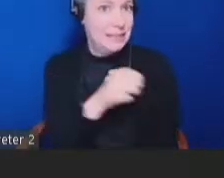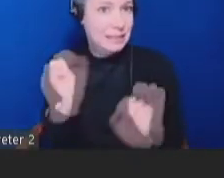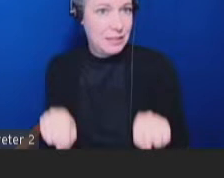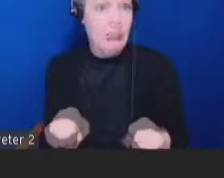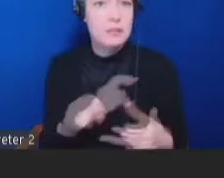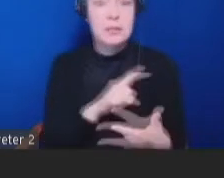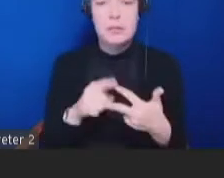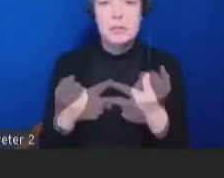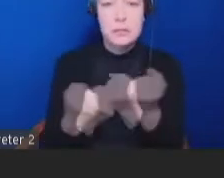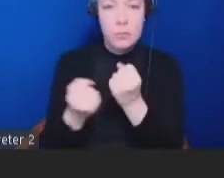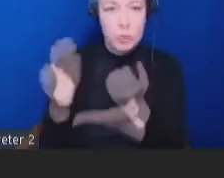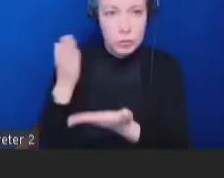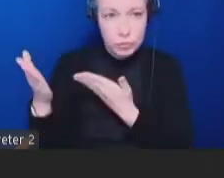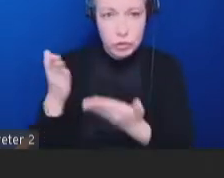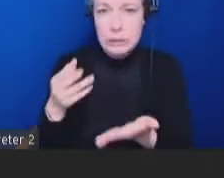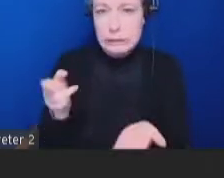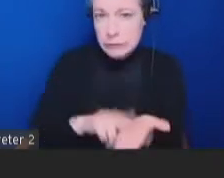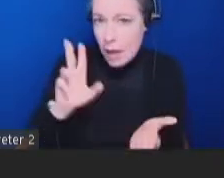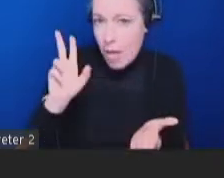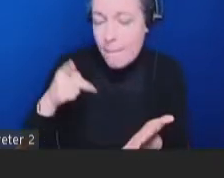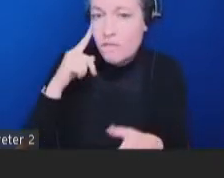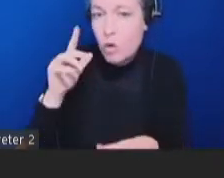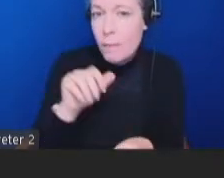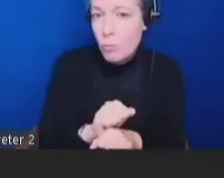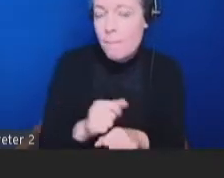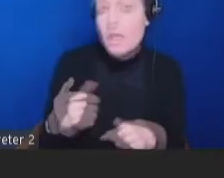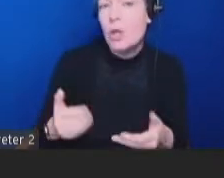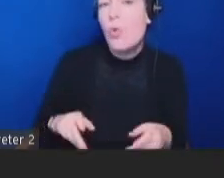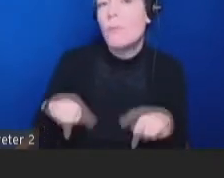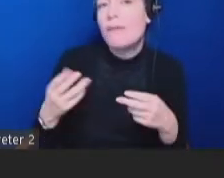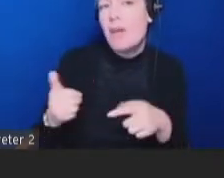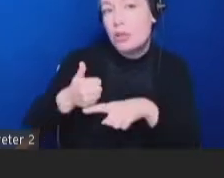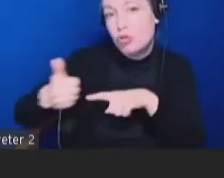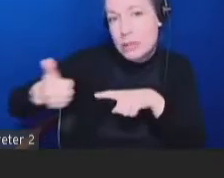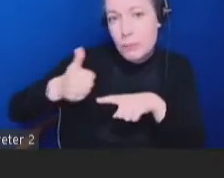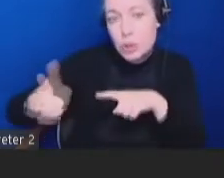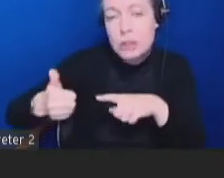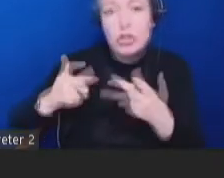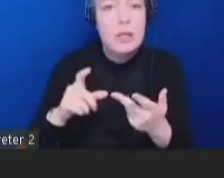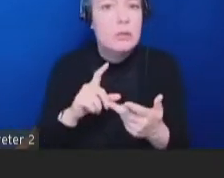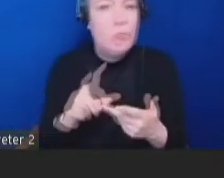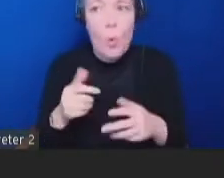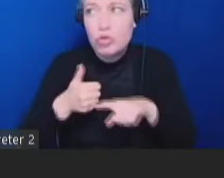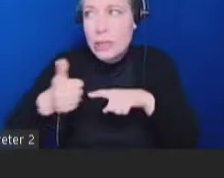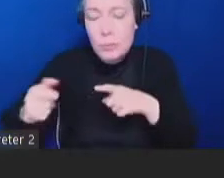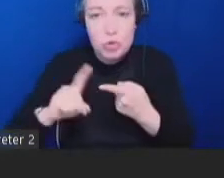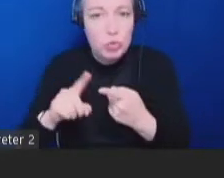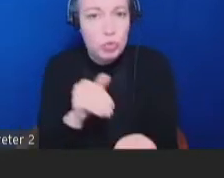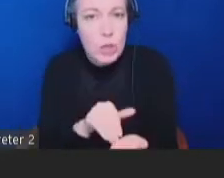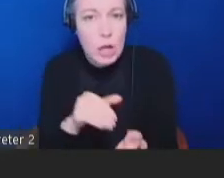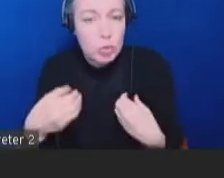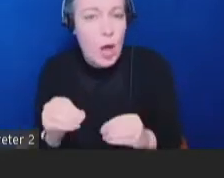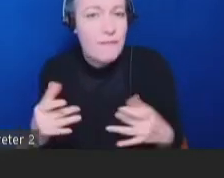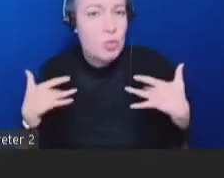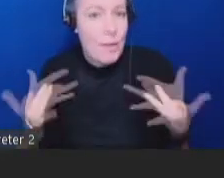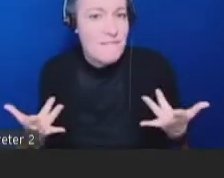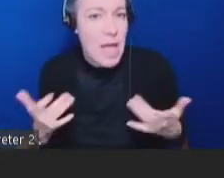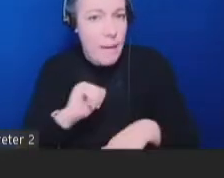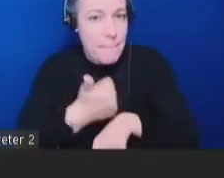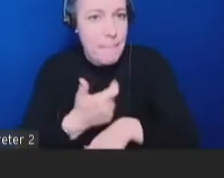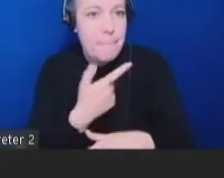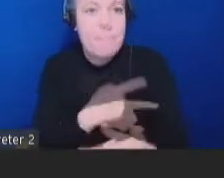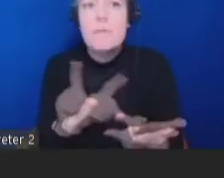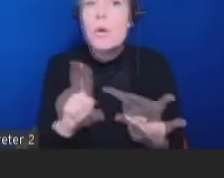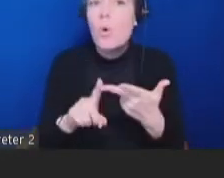up for an appointment or transportation to an event or even a doctor's office if needed. And then education on the importance of